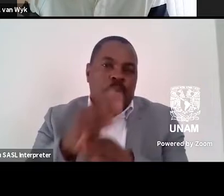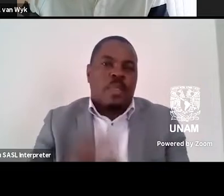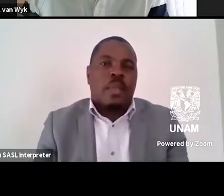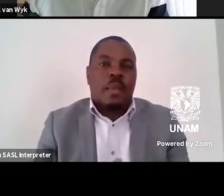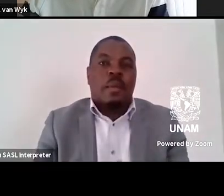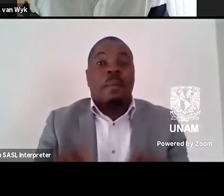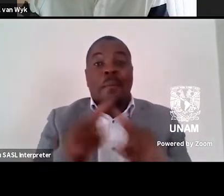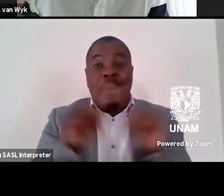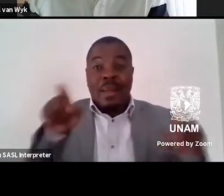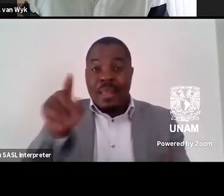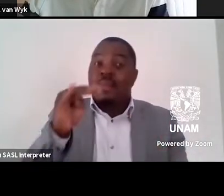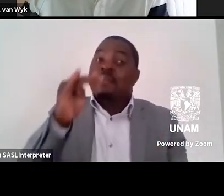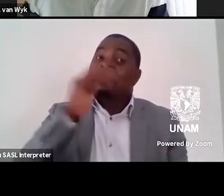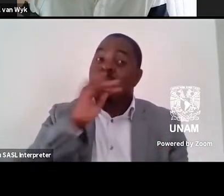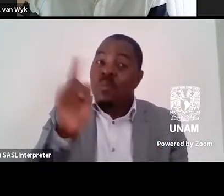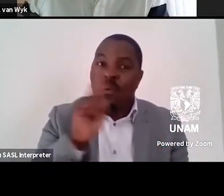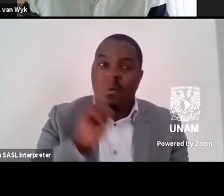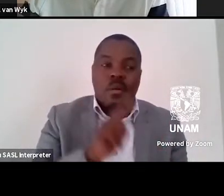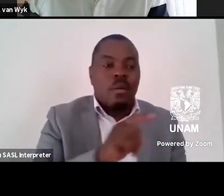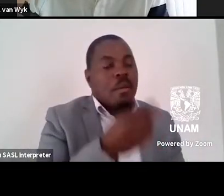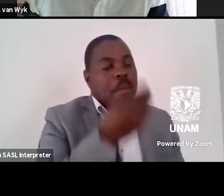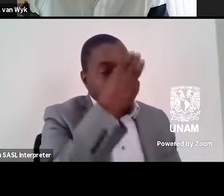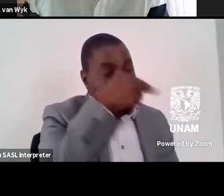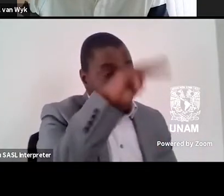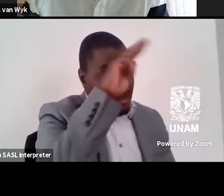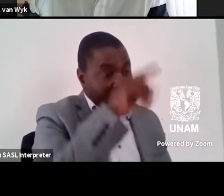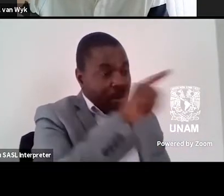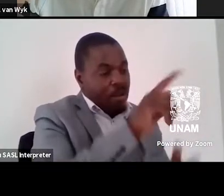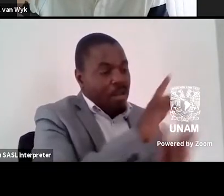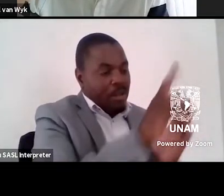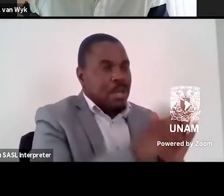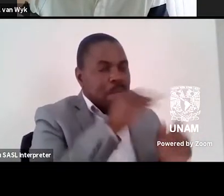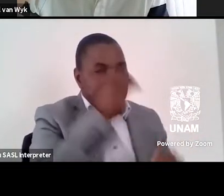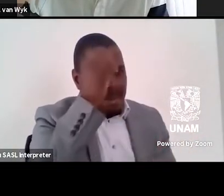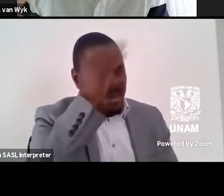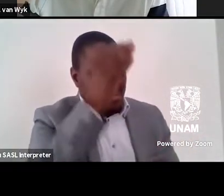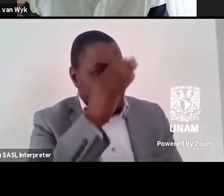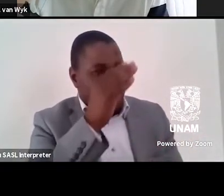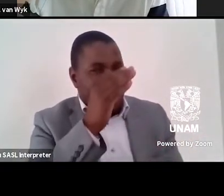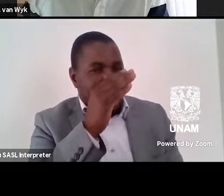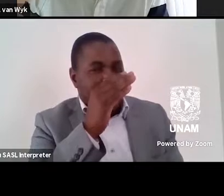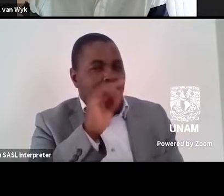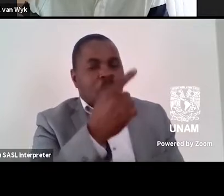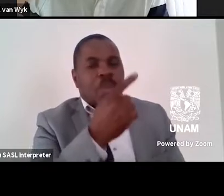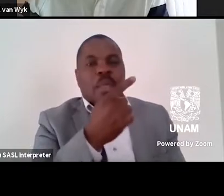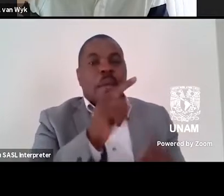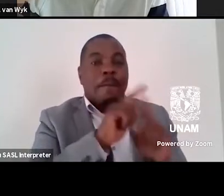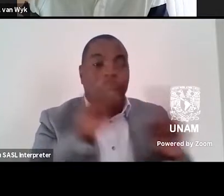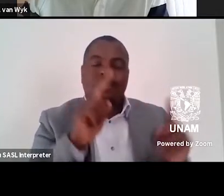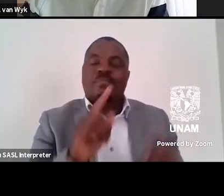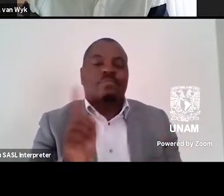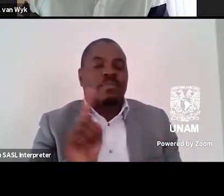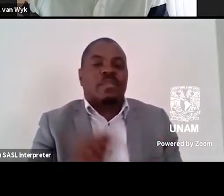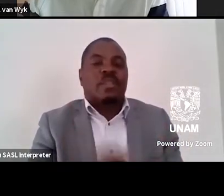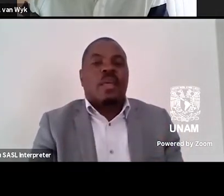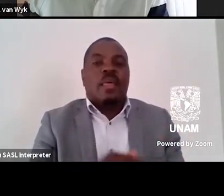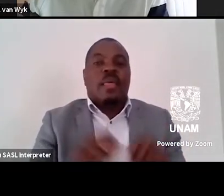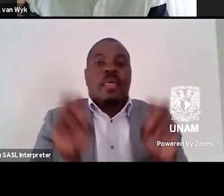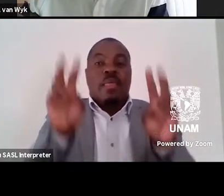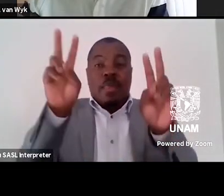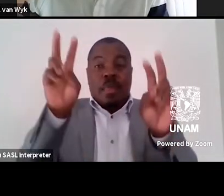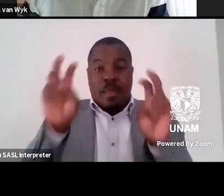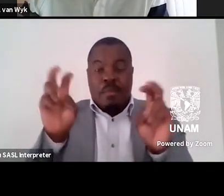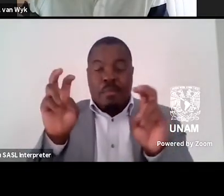necessarily mean that Mexican literature is much heterogeneous in its scope. On the contrary, the themes, trends, and